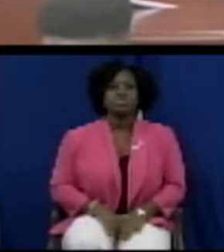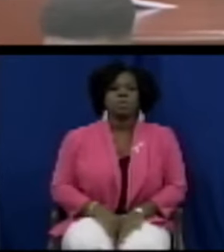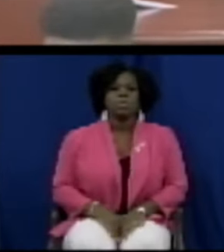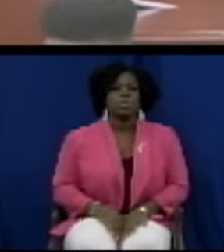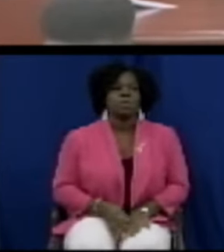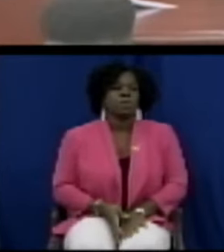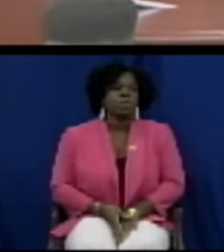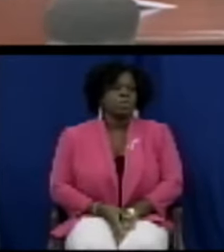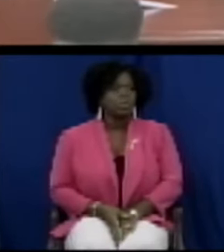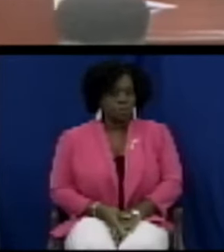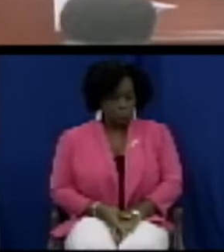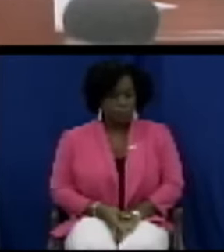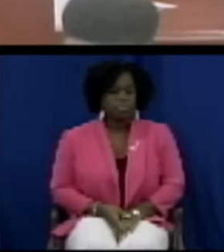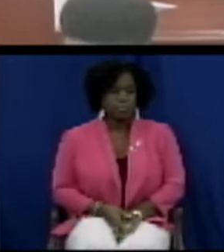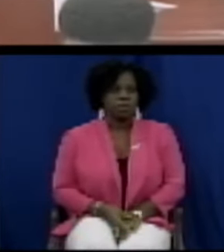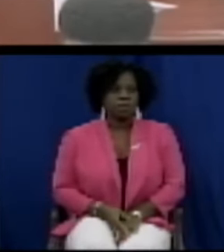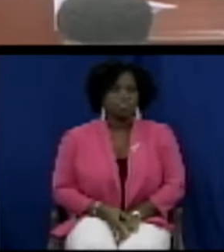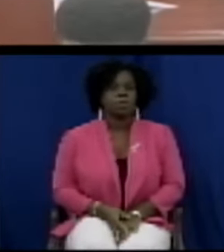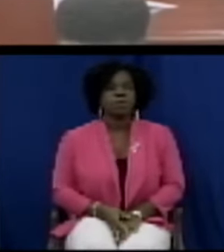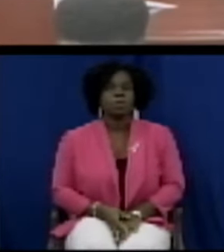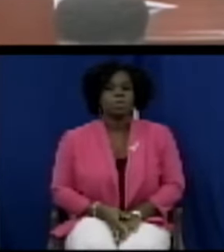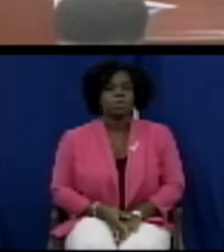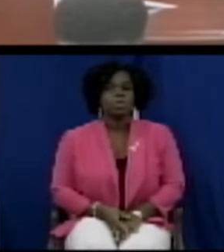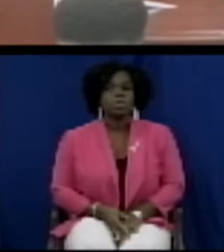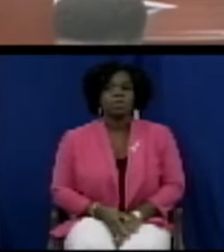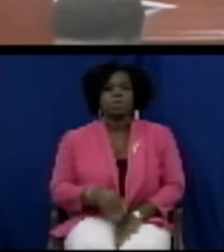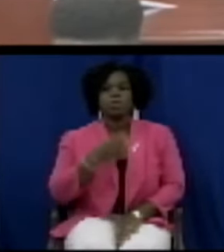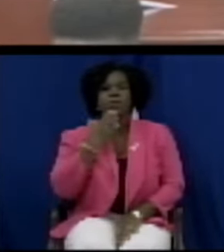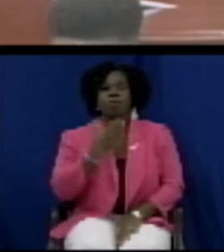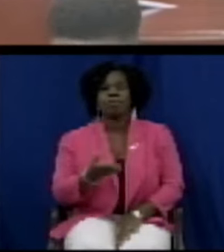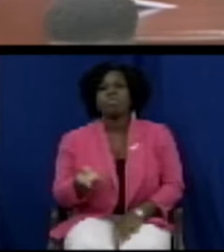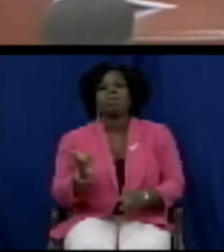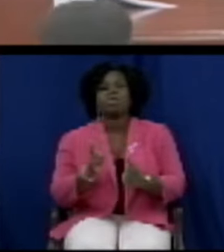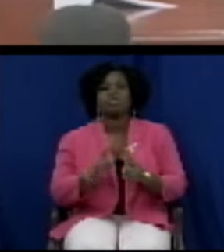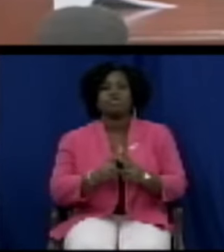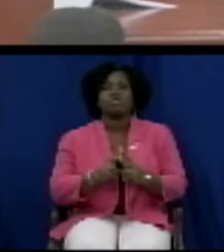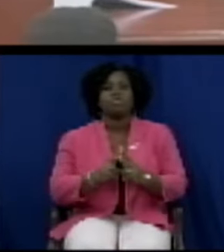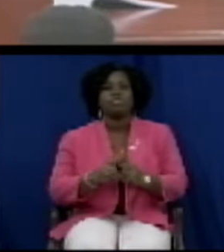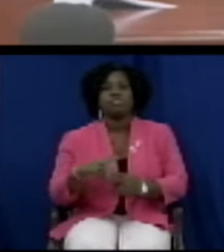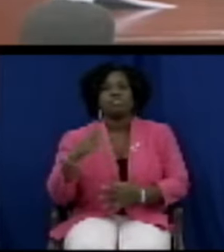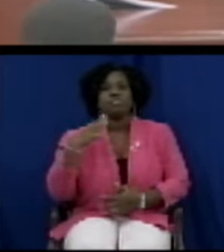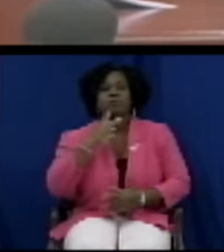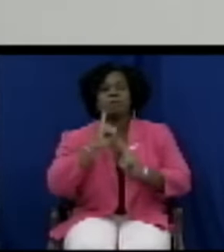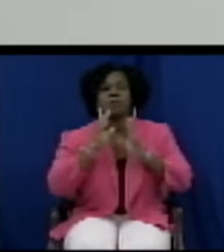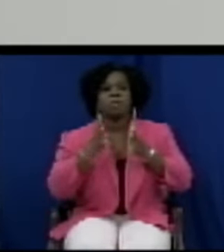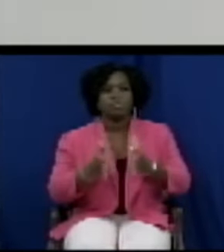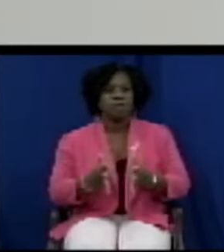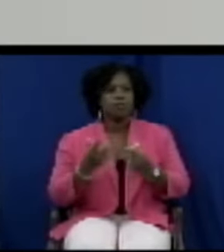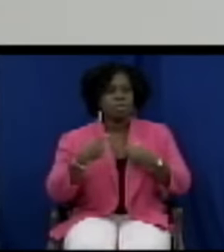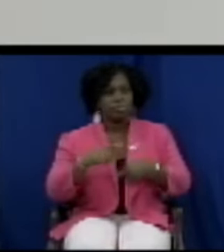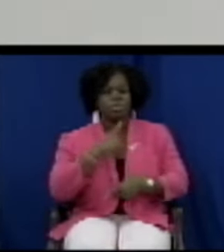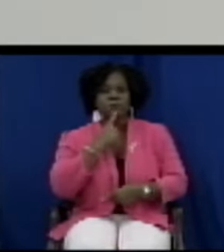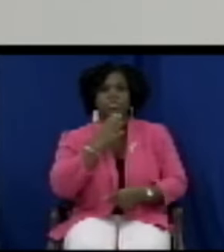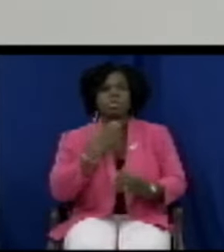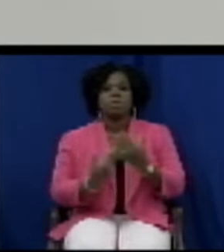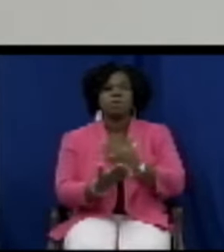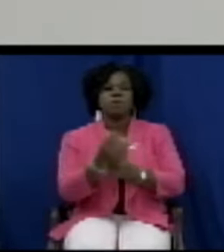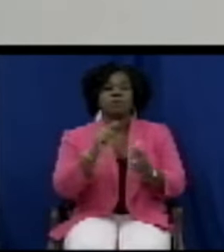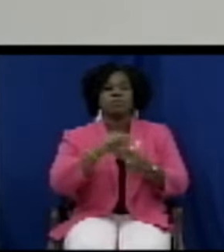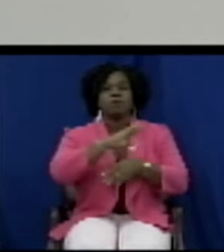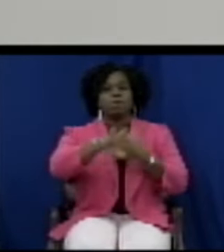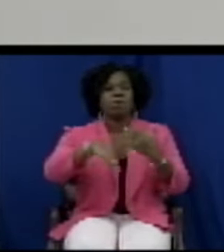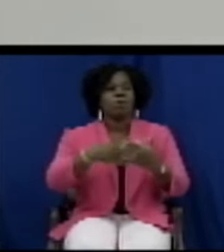thank you you very much Madam Speaker and let me say good morning to all and